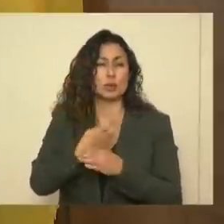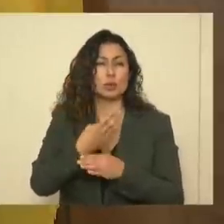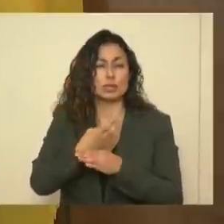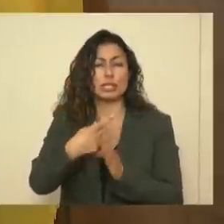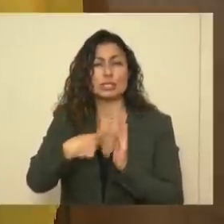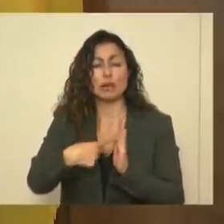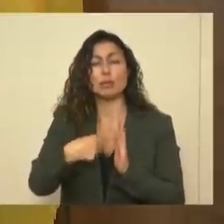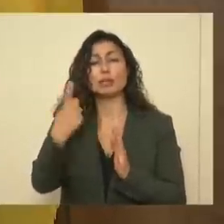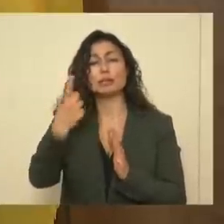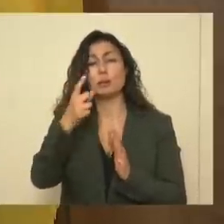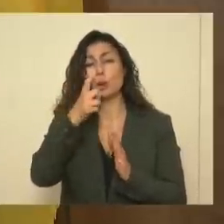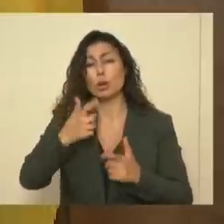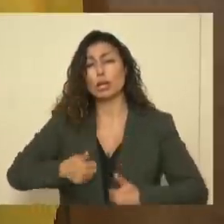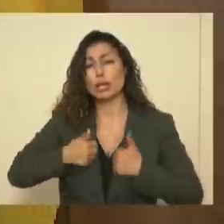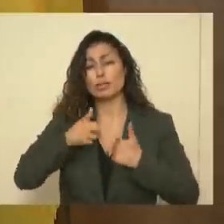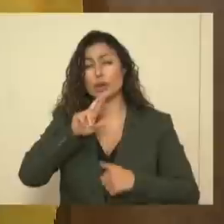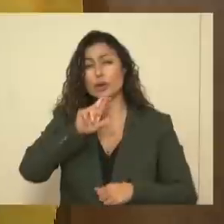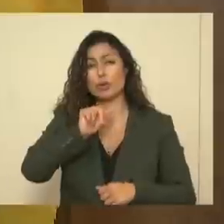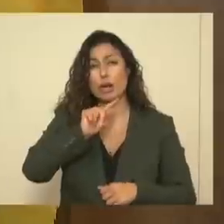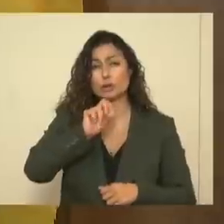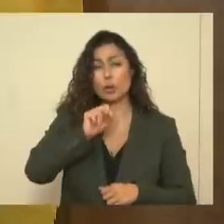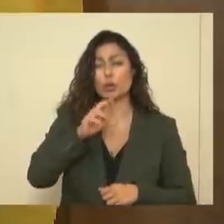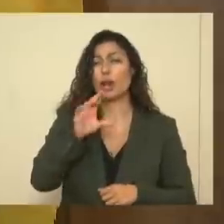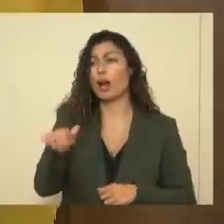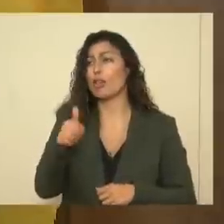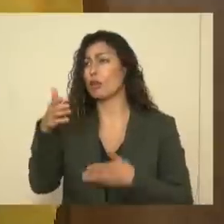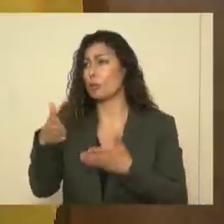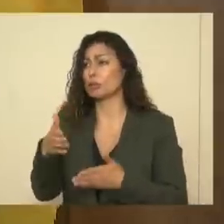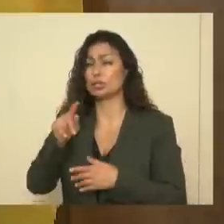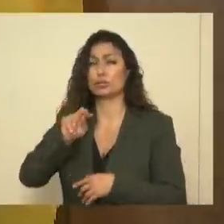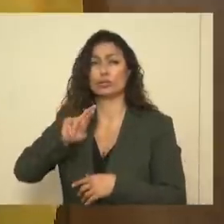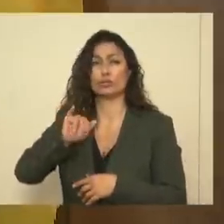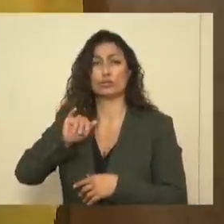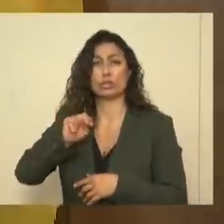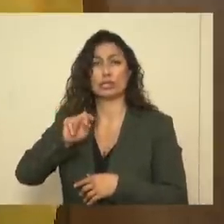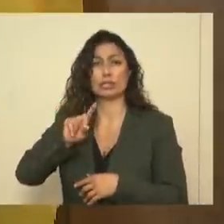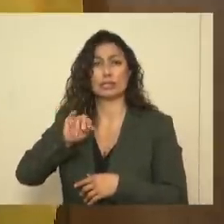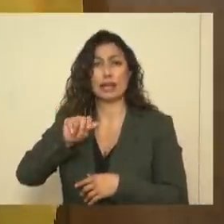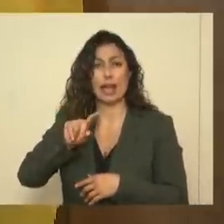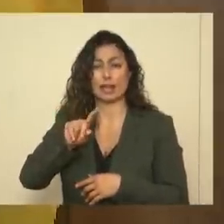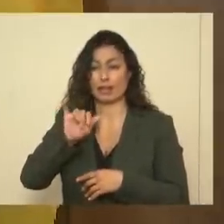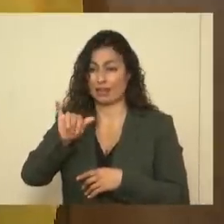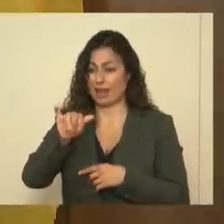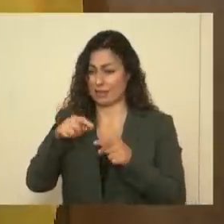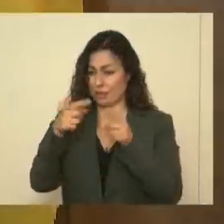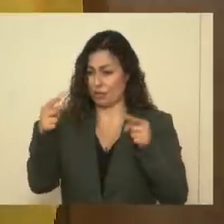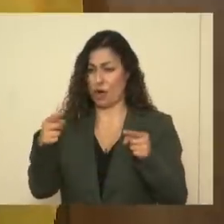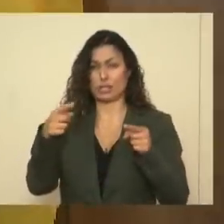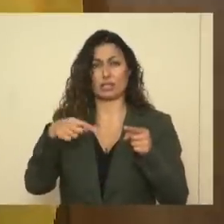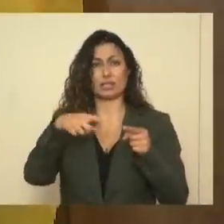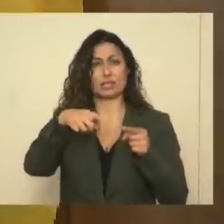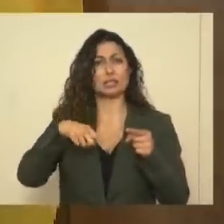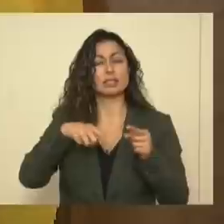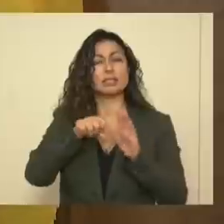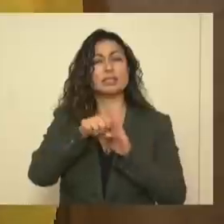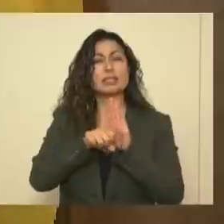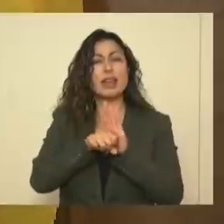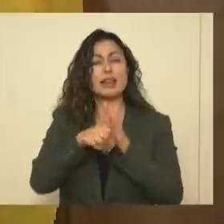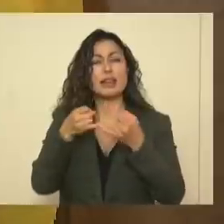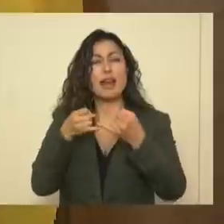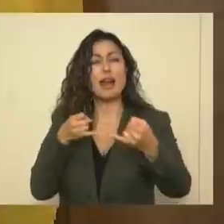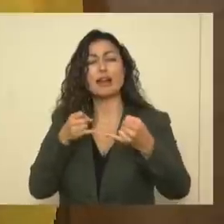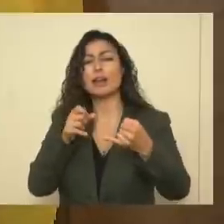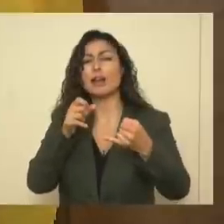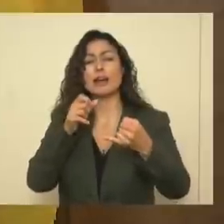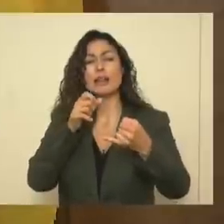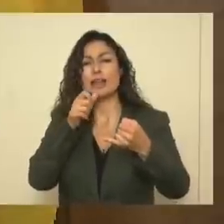– someone that lives in Raton and someone that lives in Trinidad, right? You've got to be crossing state lines. We want to make sure that we're not requiring